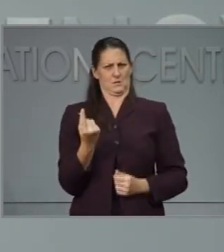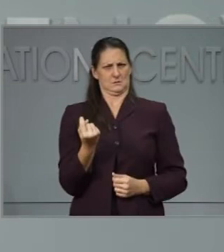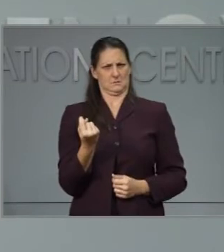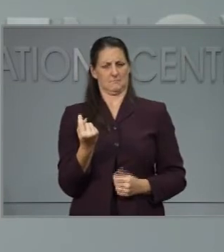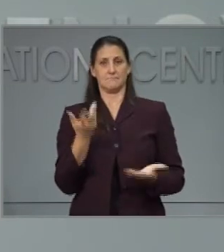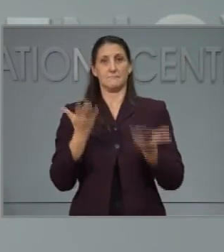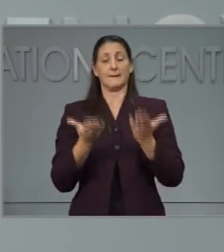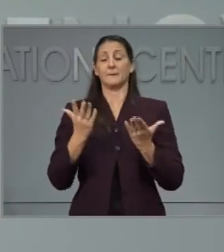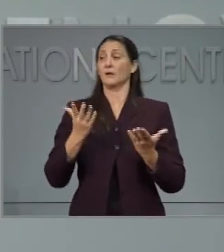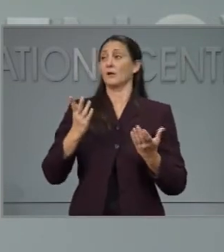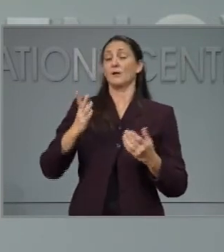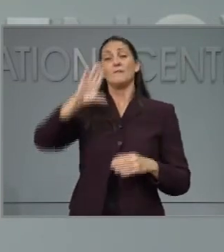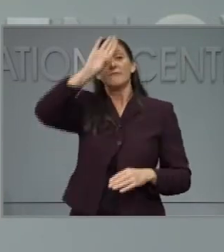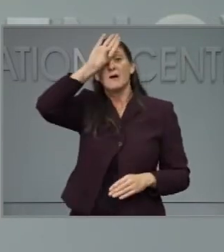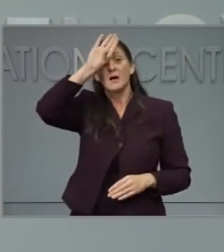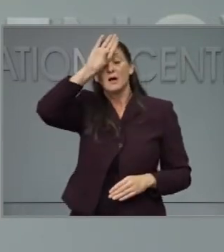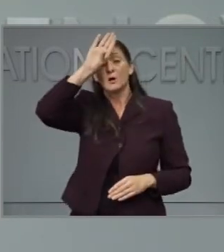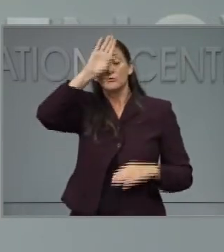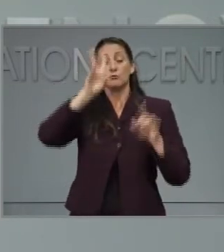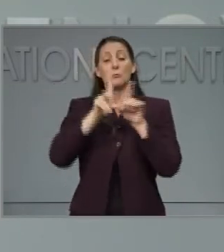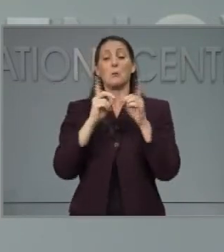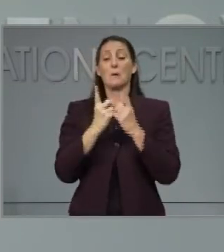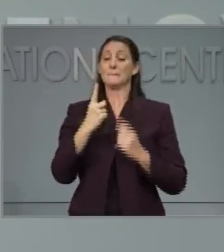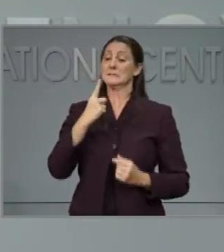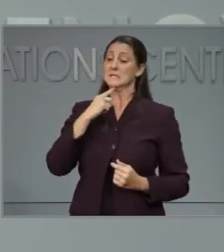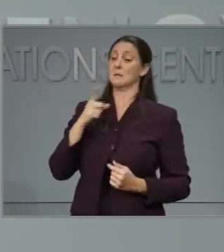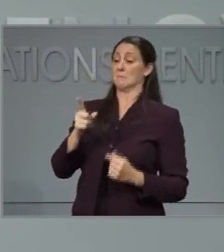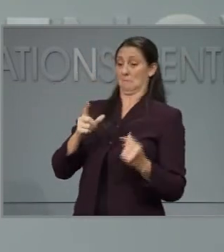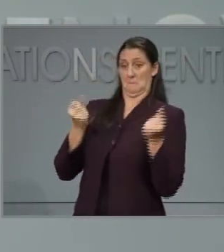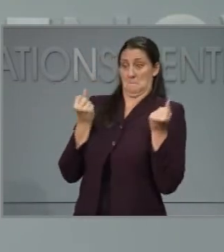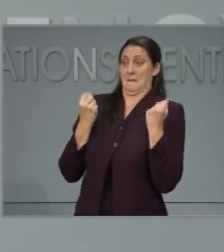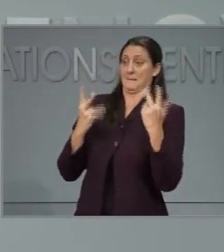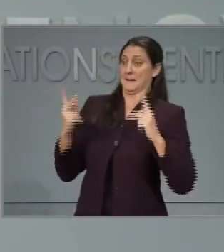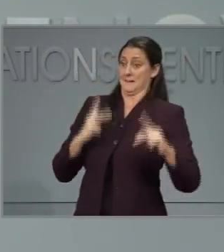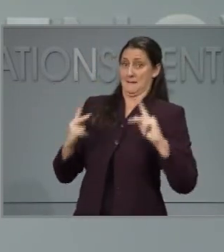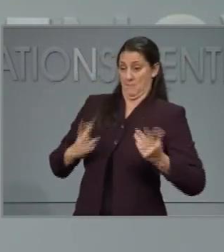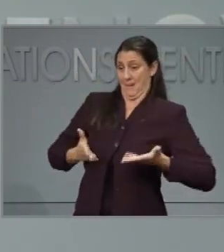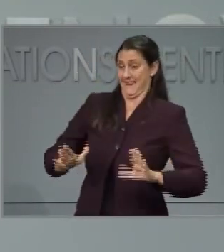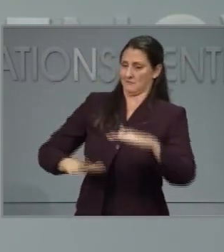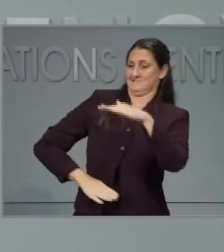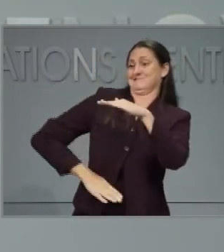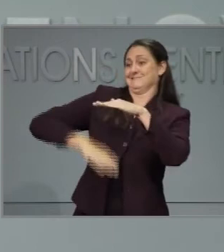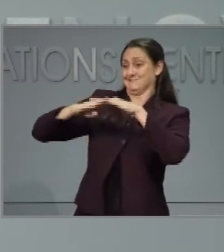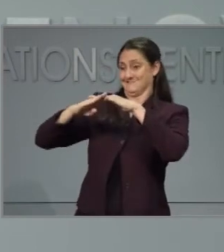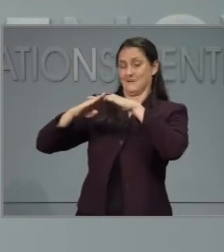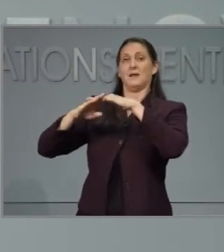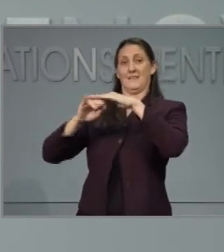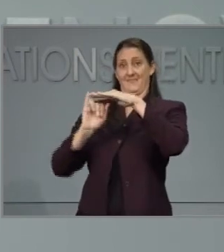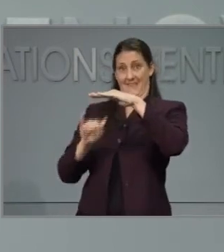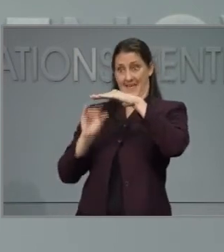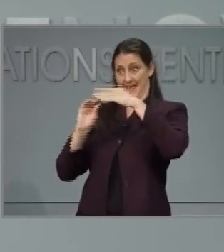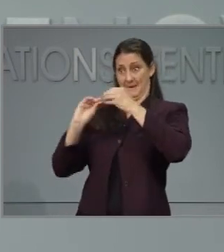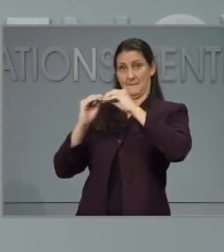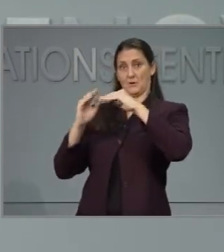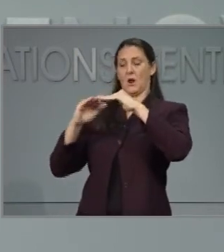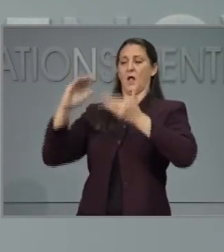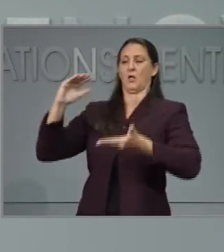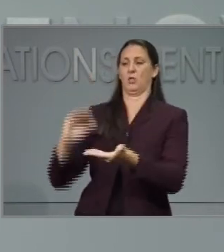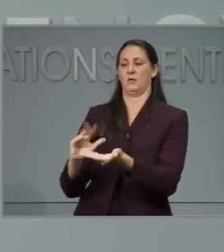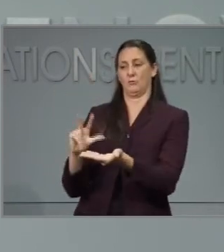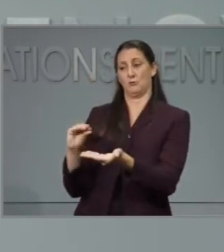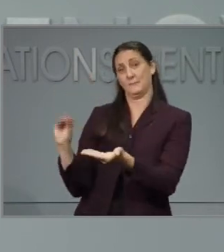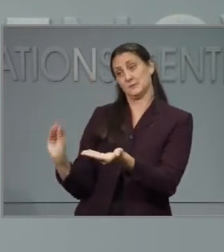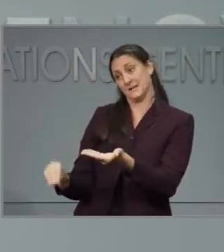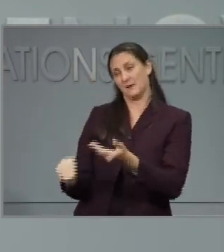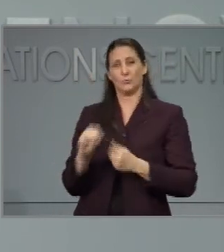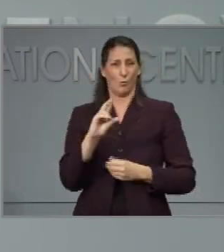the given space. So it would depend on the particular physical layout. What I would encourage folks to do